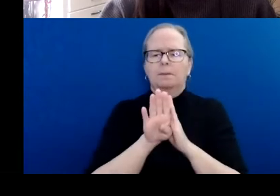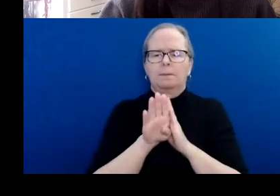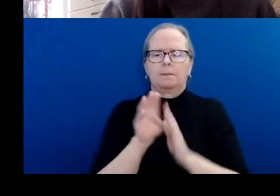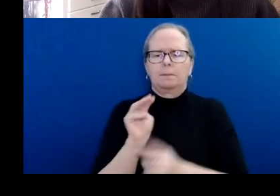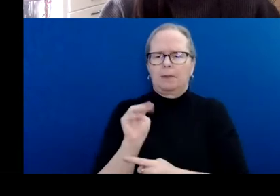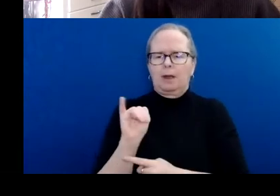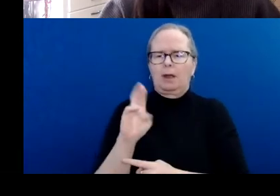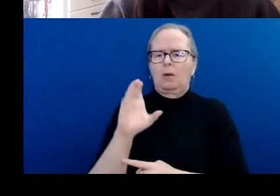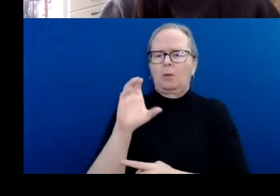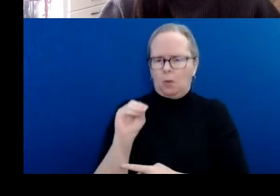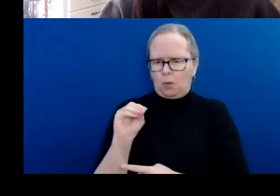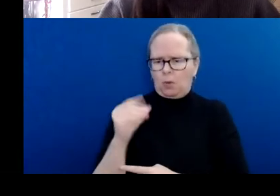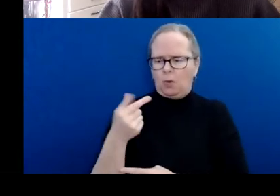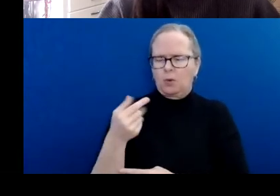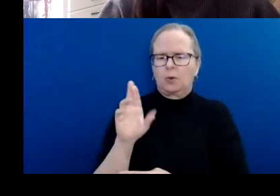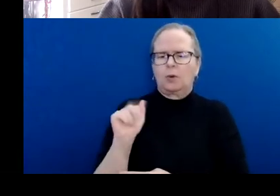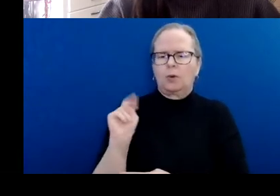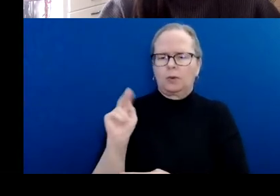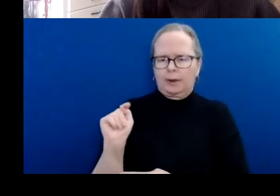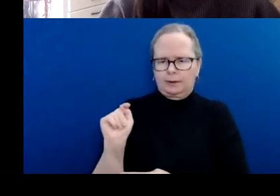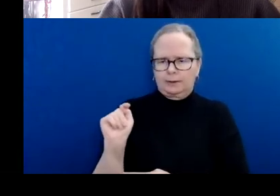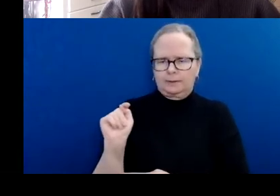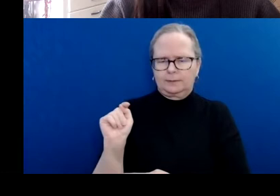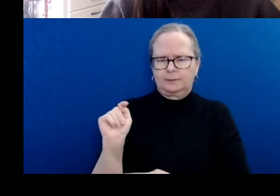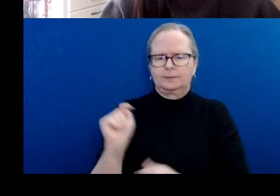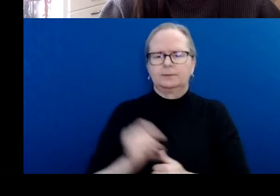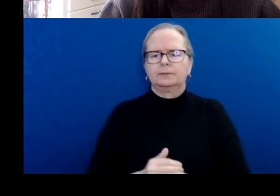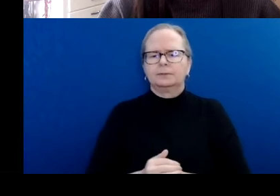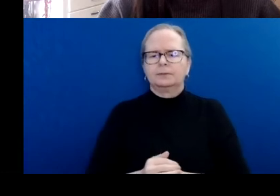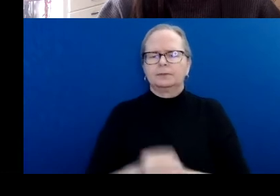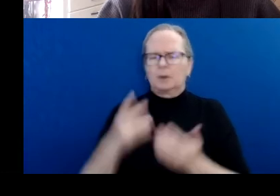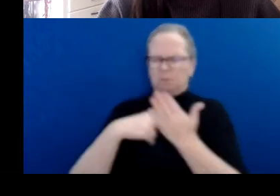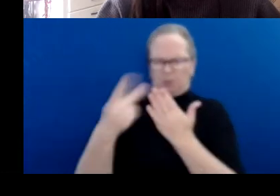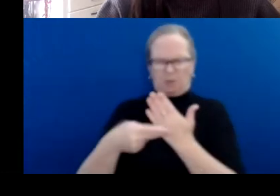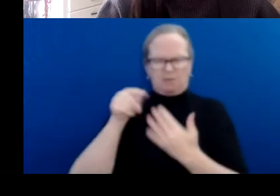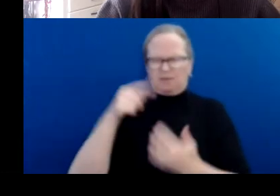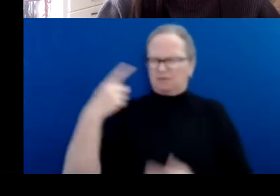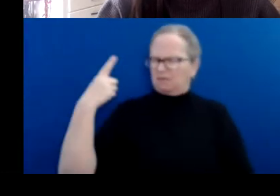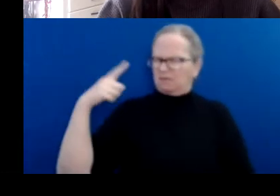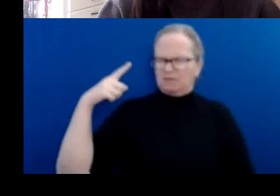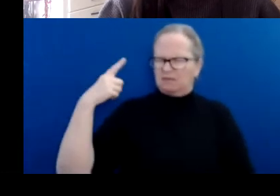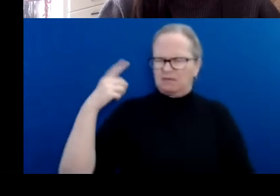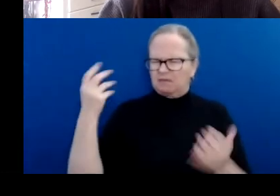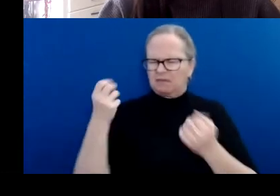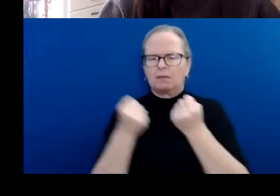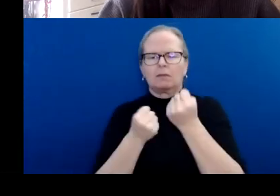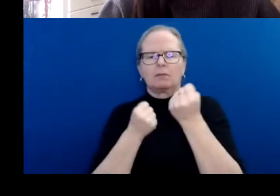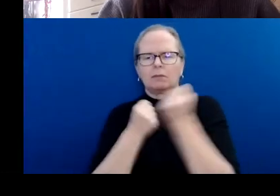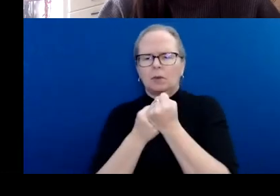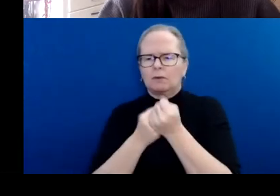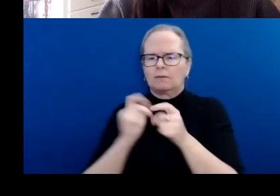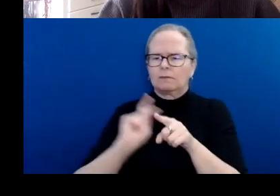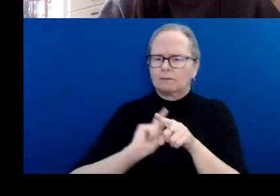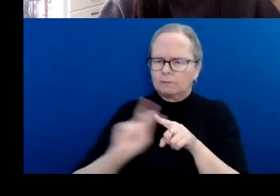This program is intended to support professional and business development activities for individual artists